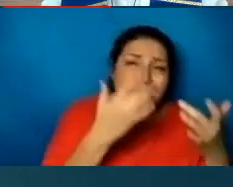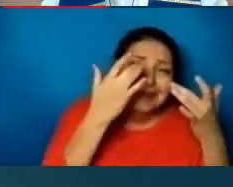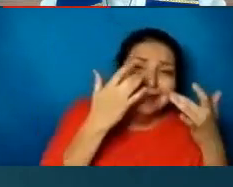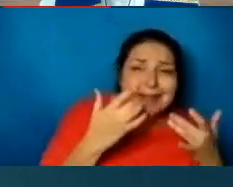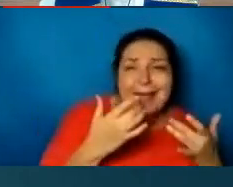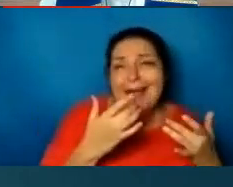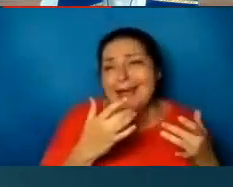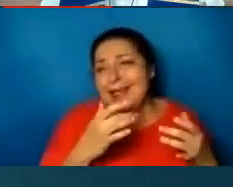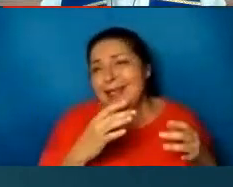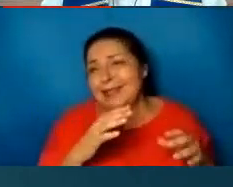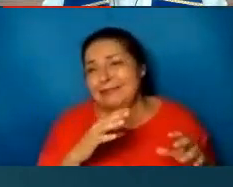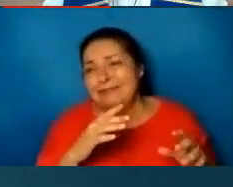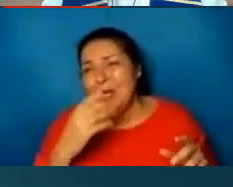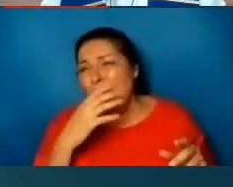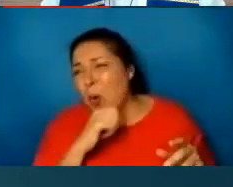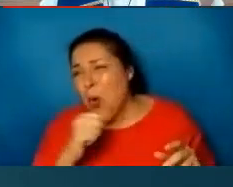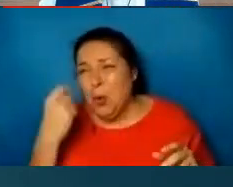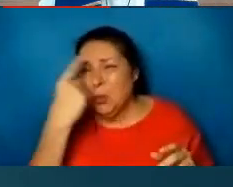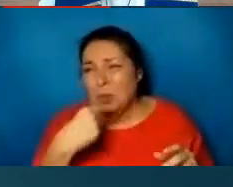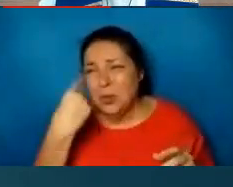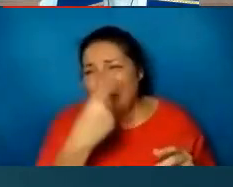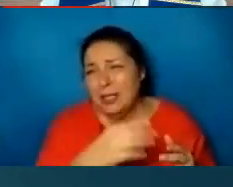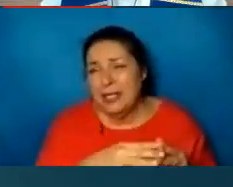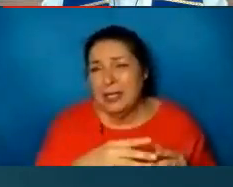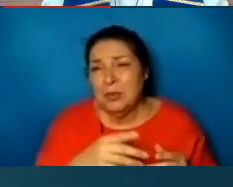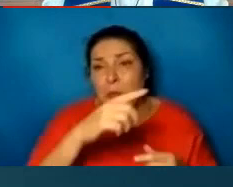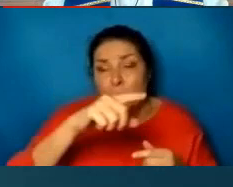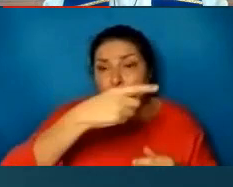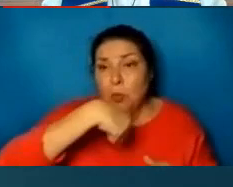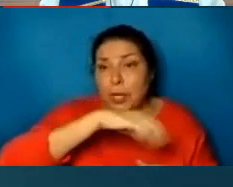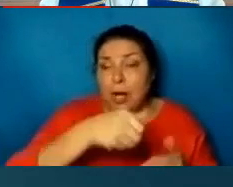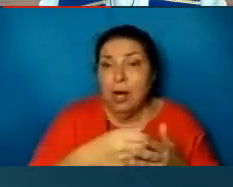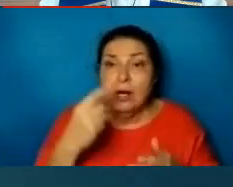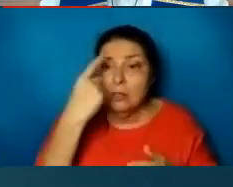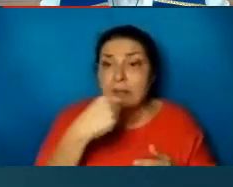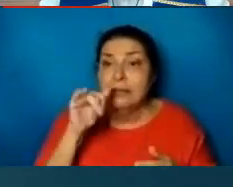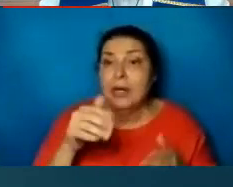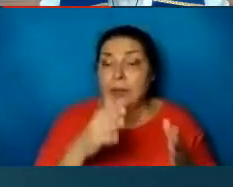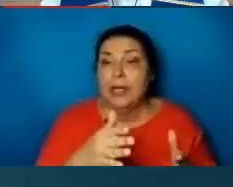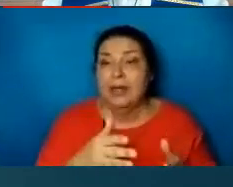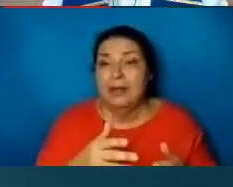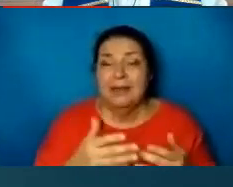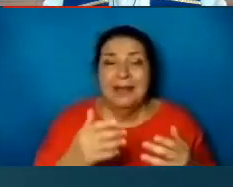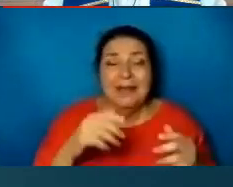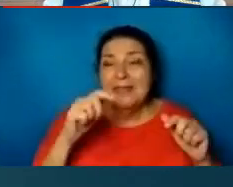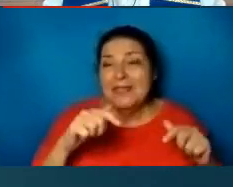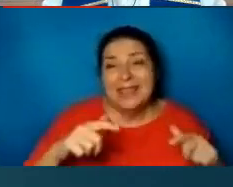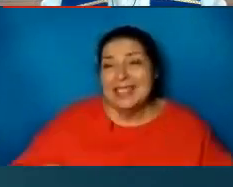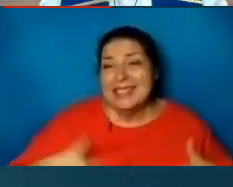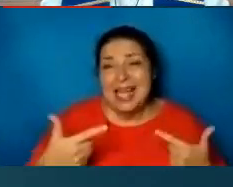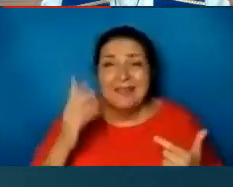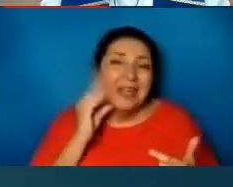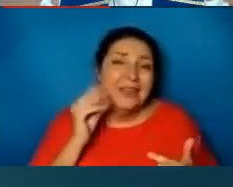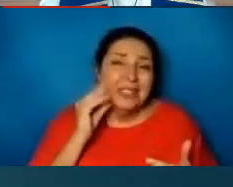and shabby, and we all appear that way. The miseries of this life have taken their toll on us.